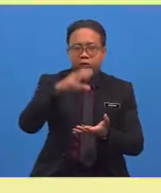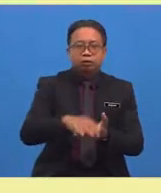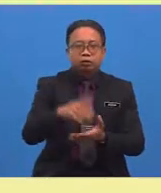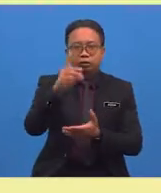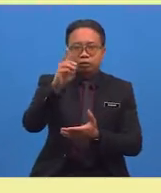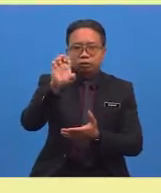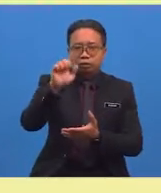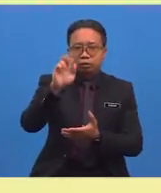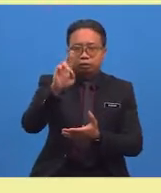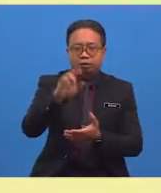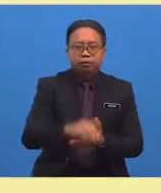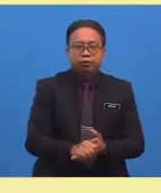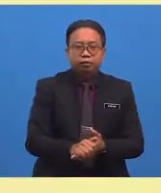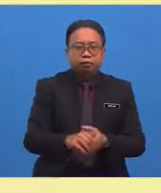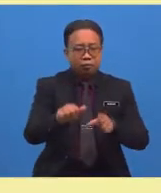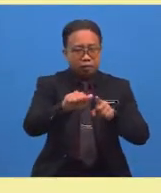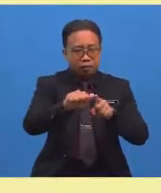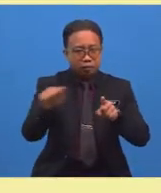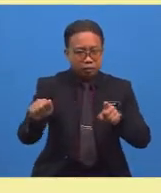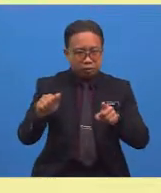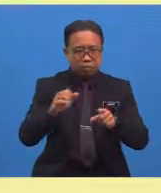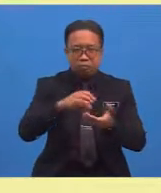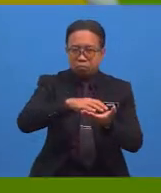antonym for expensive is cheap.